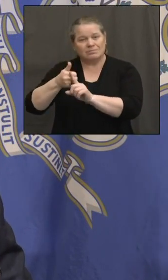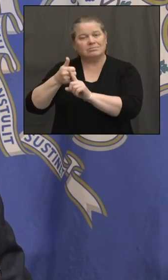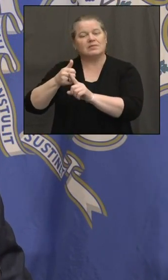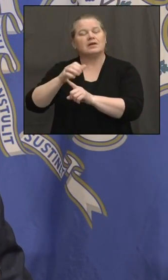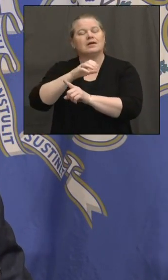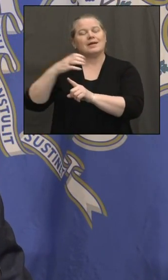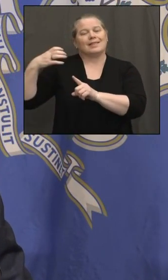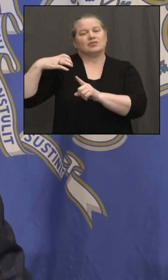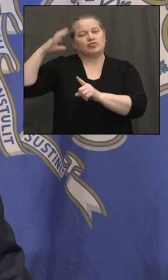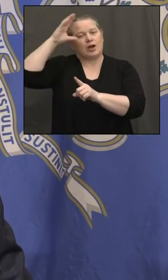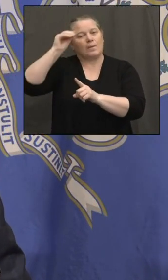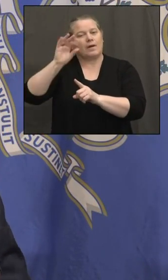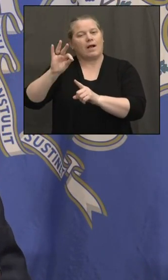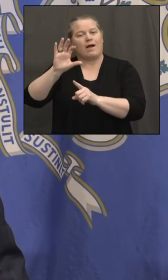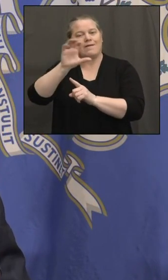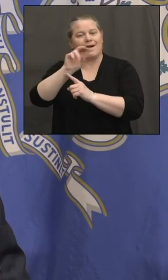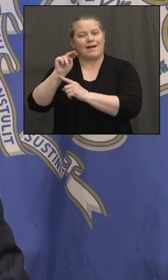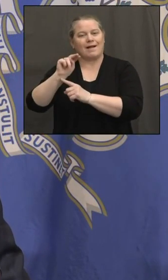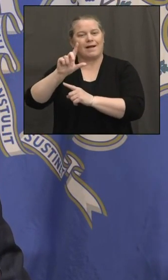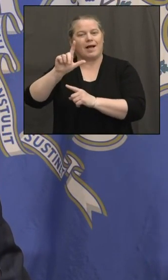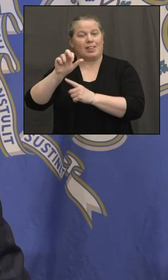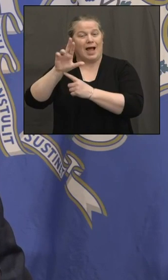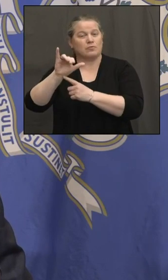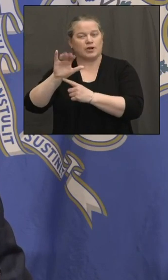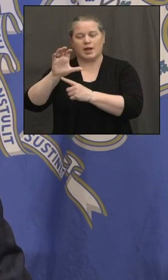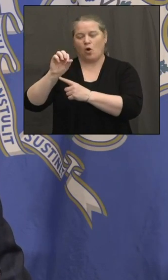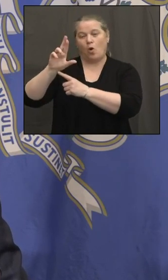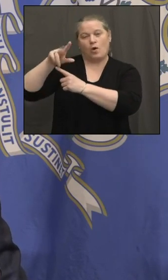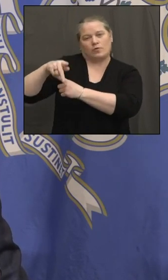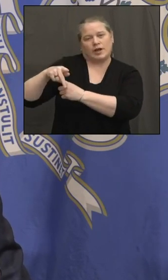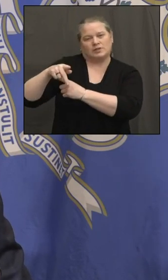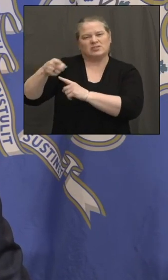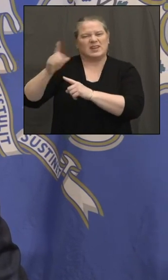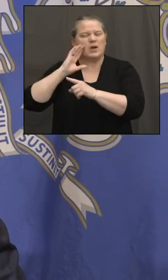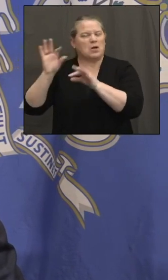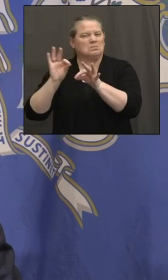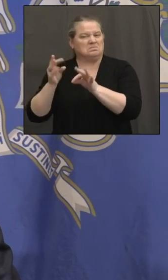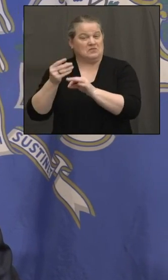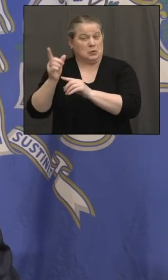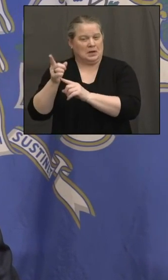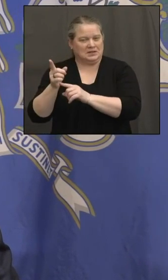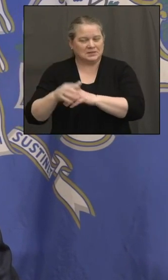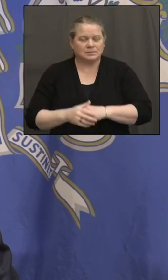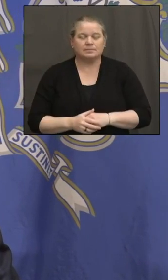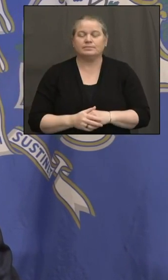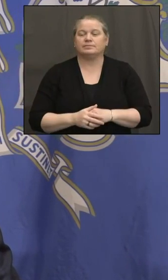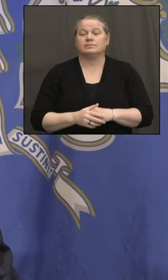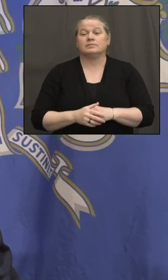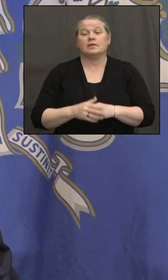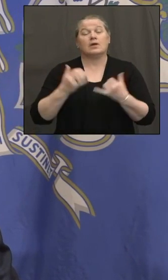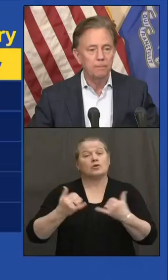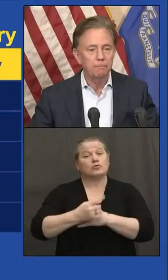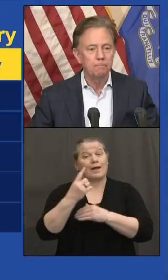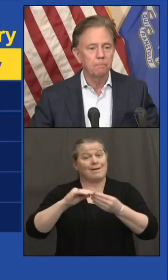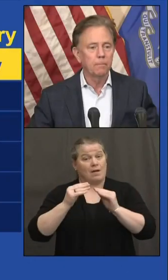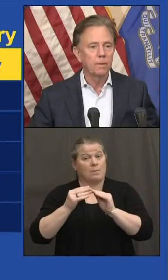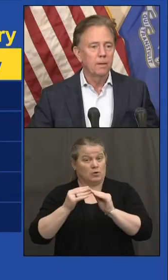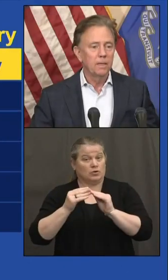Corporation. You'll hear from him in a few minutes. Brief daily summary update.